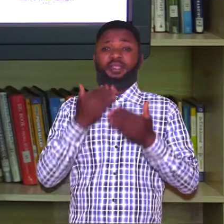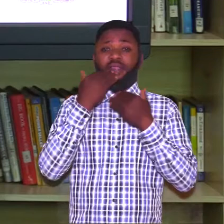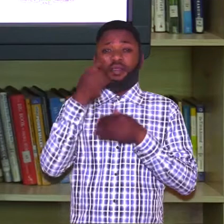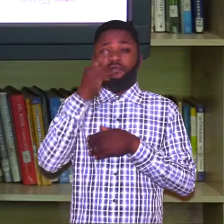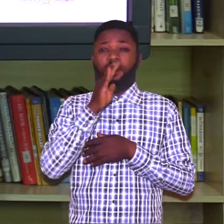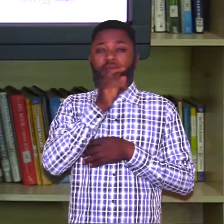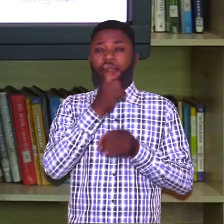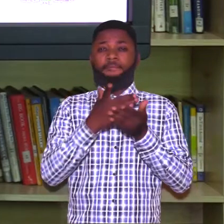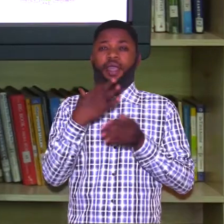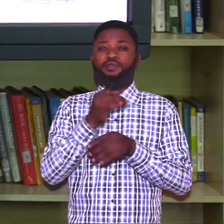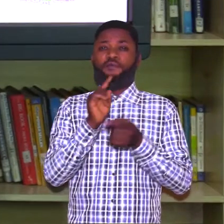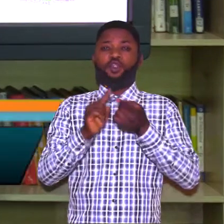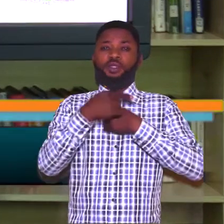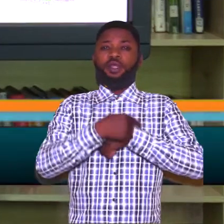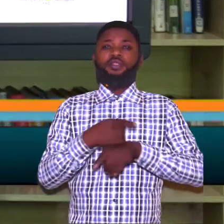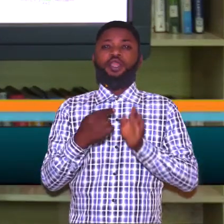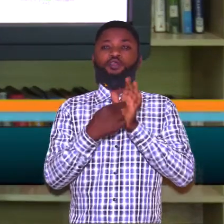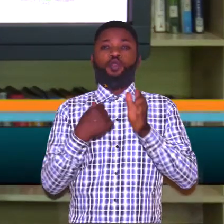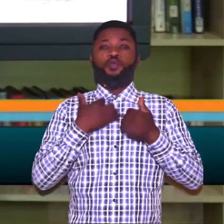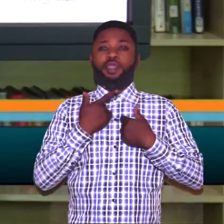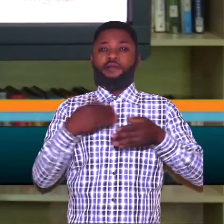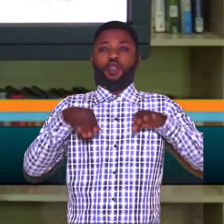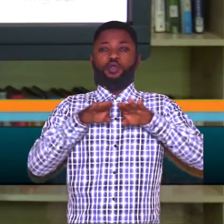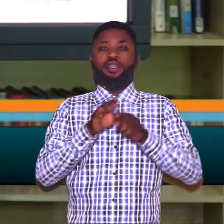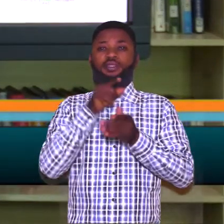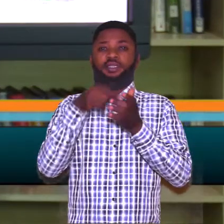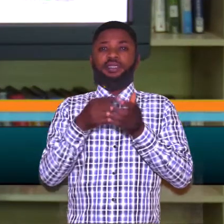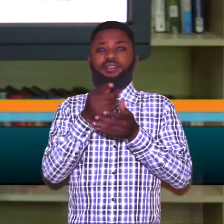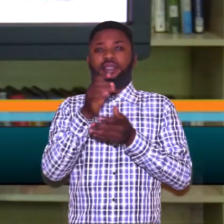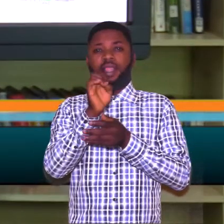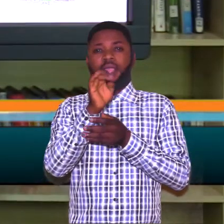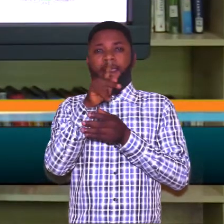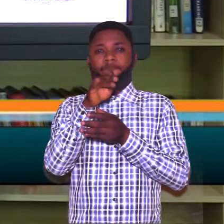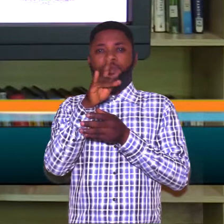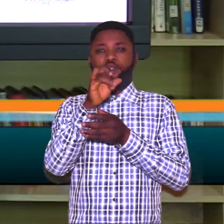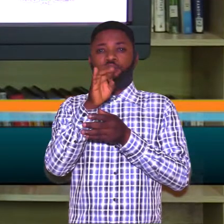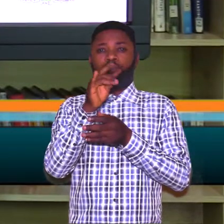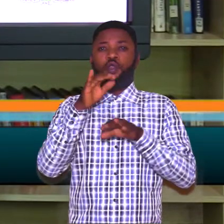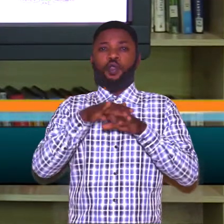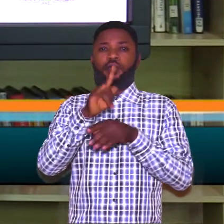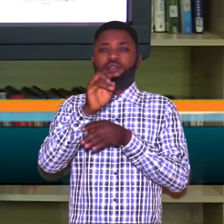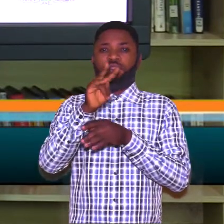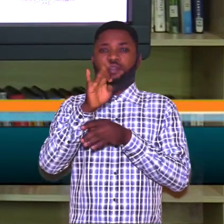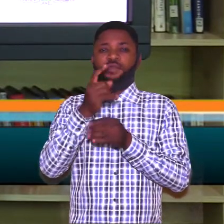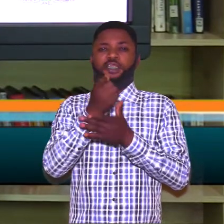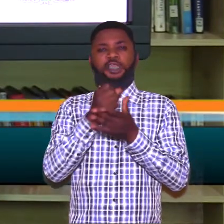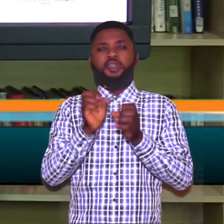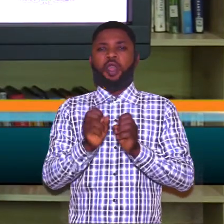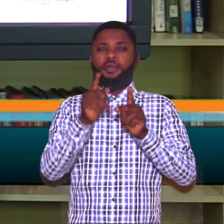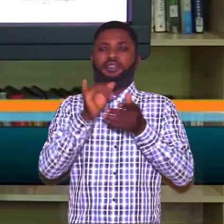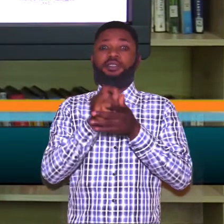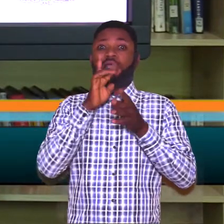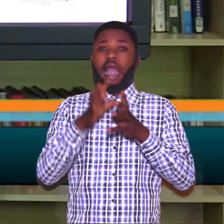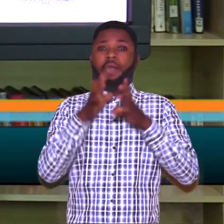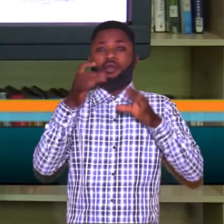thank you for being a part of today's show we have concluded this episode on tvets sharing opportunities